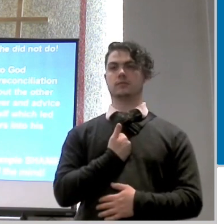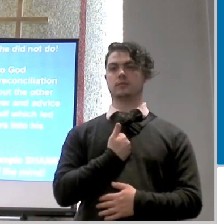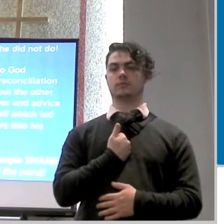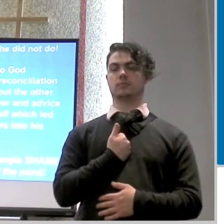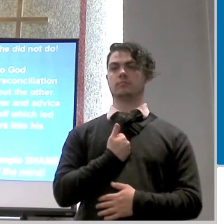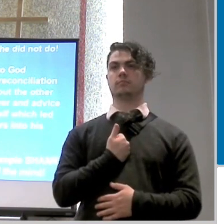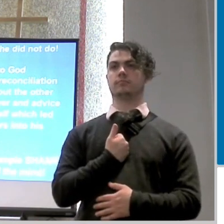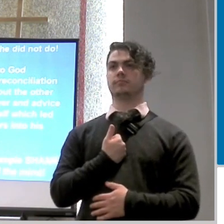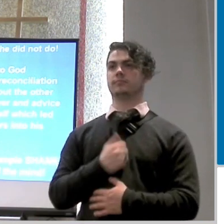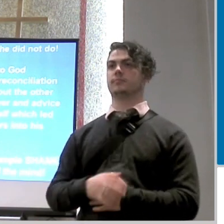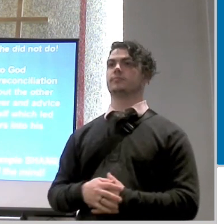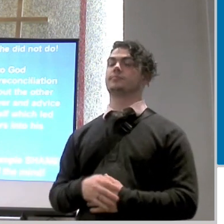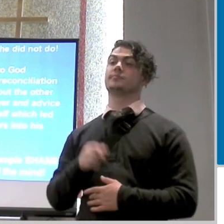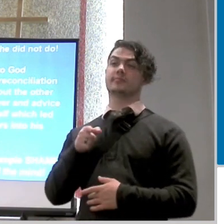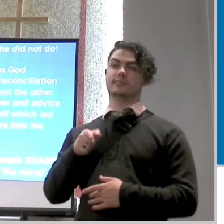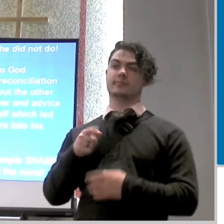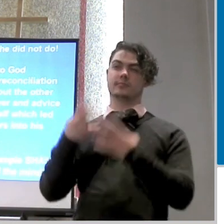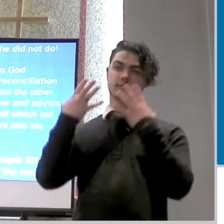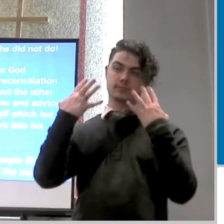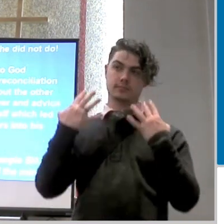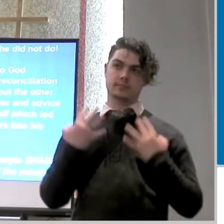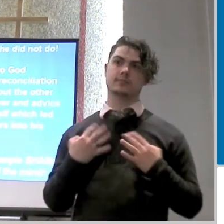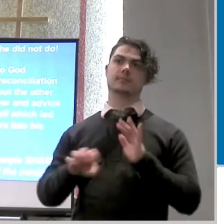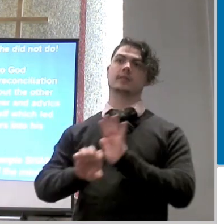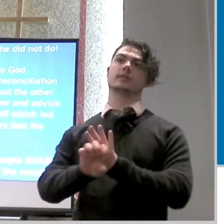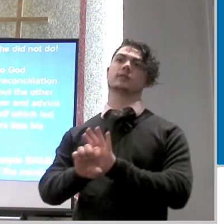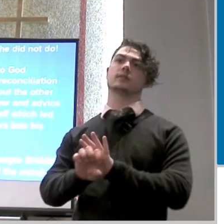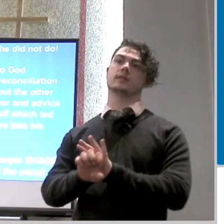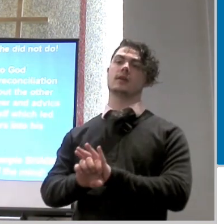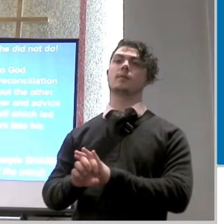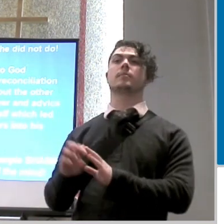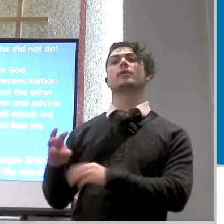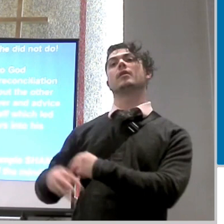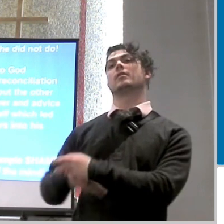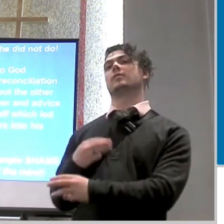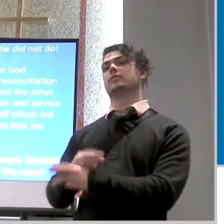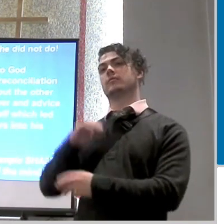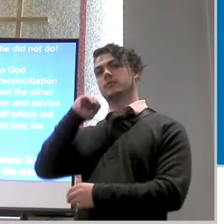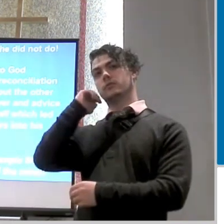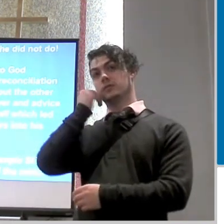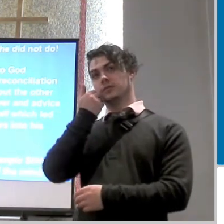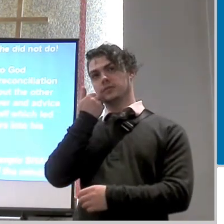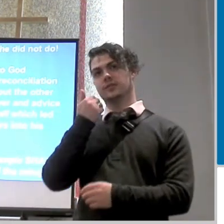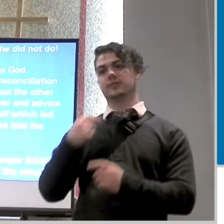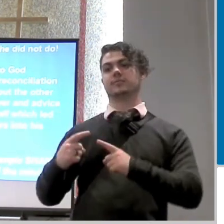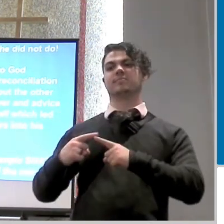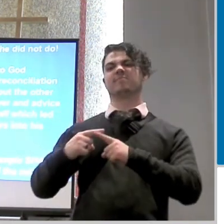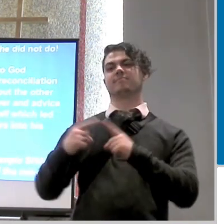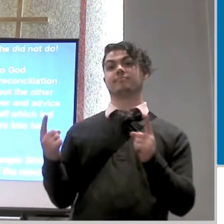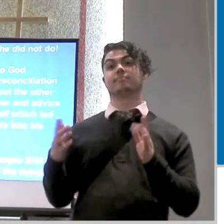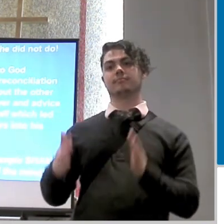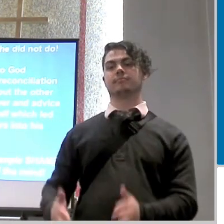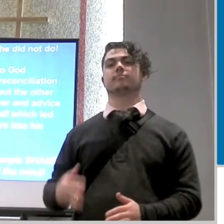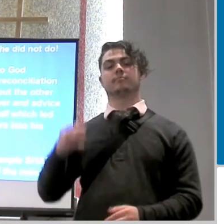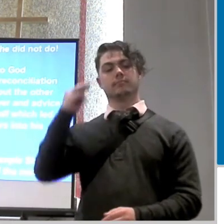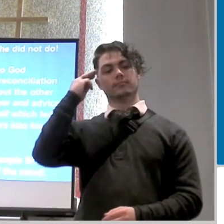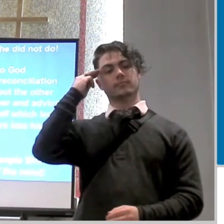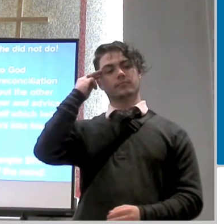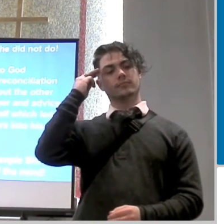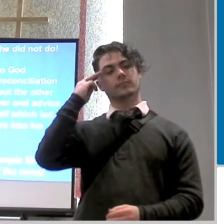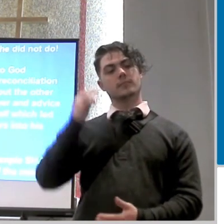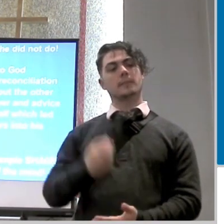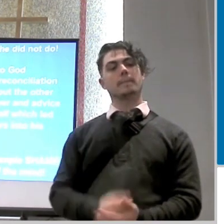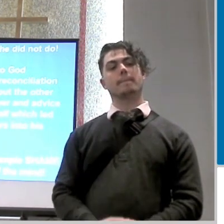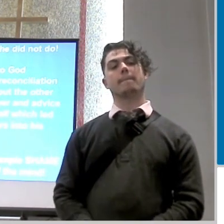right this is a very sad example of shame and how it is an enemy of the mind right